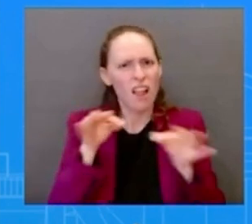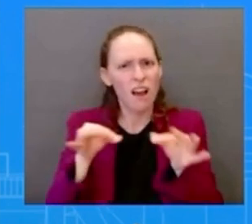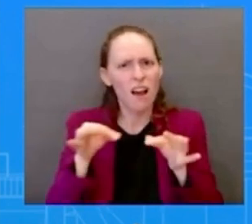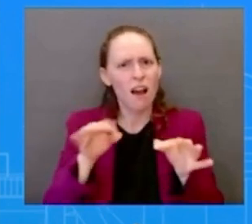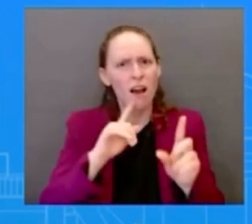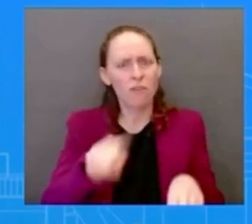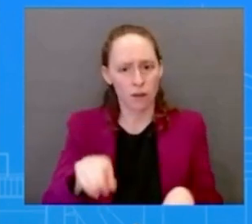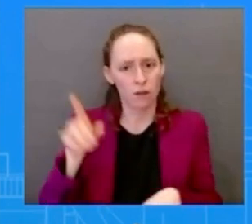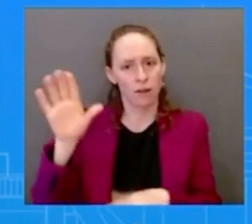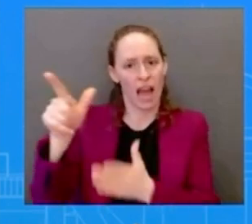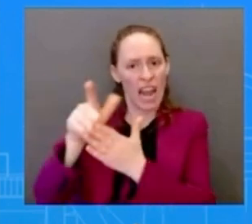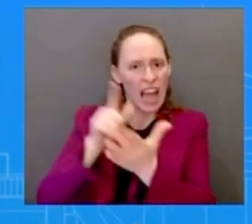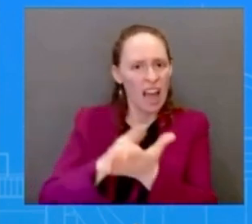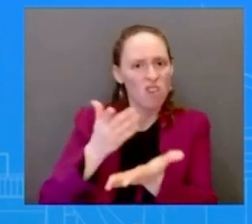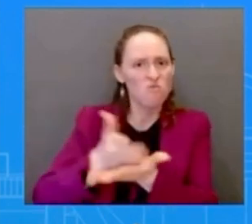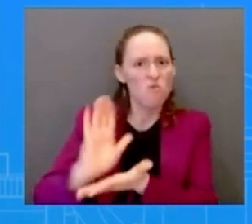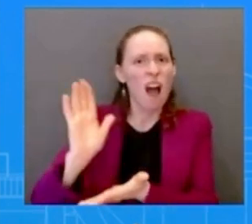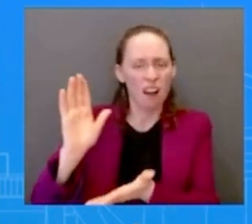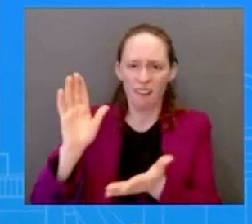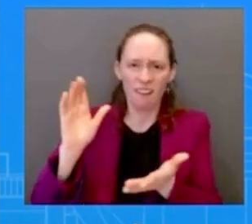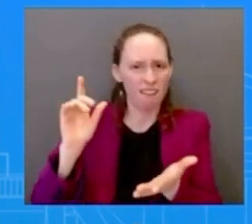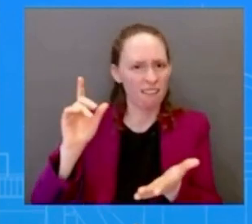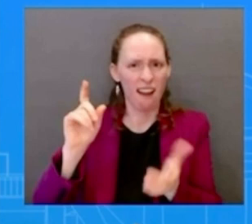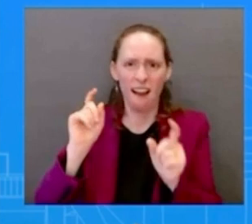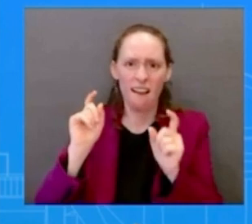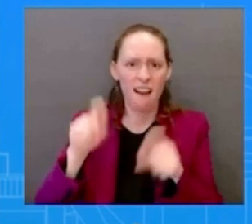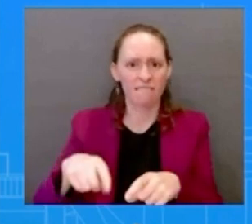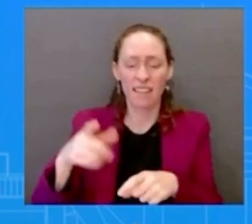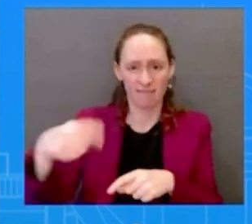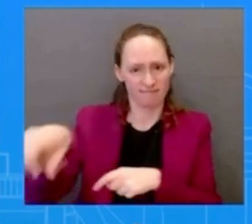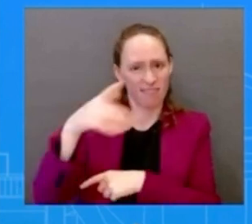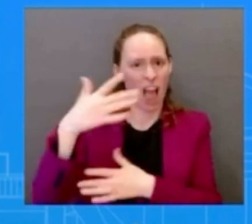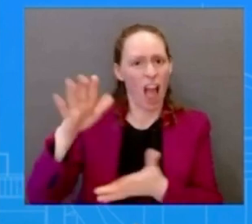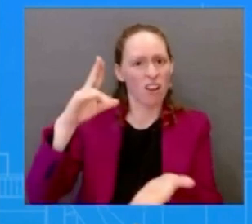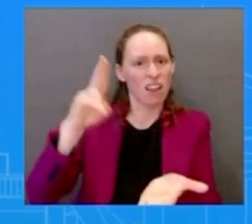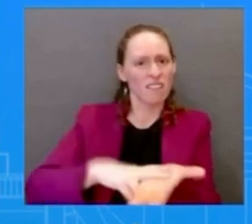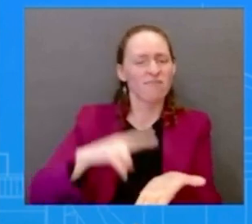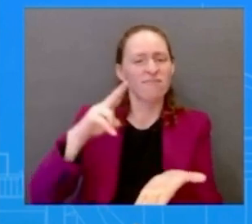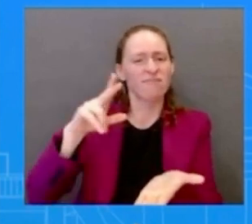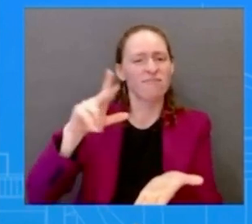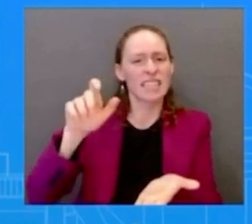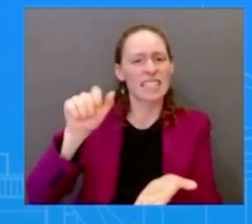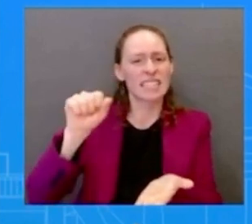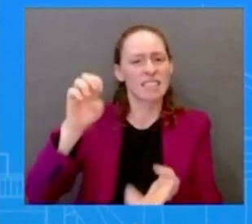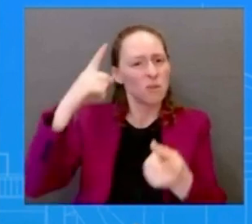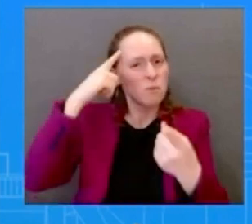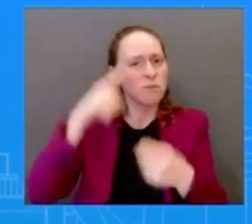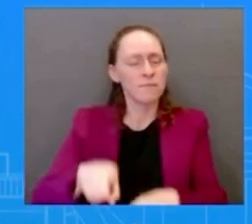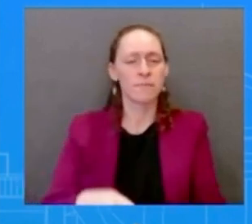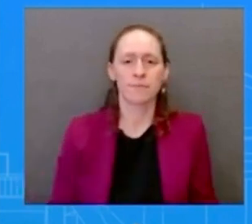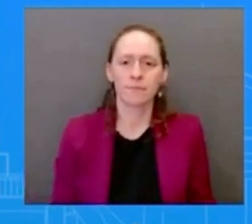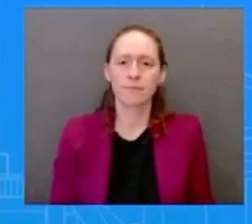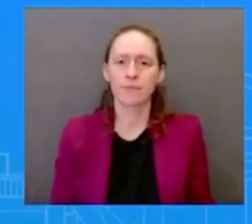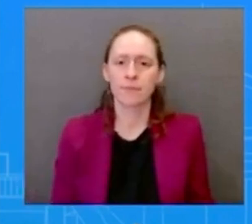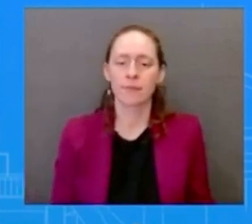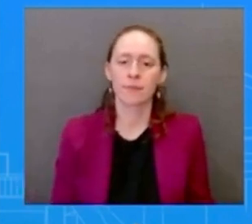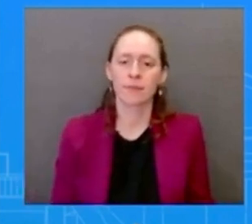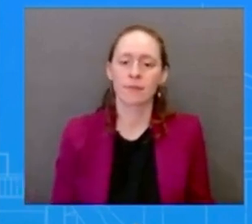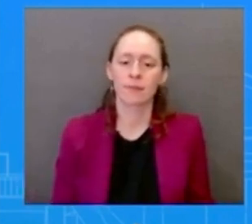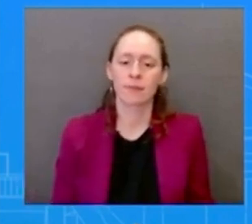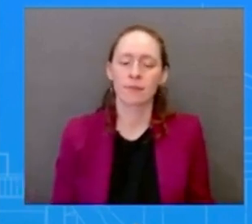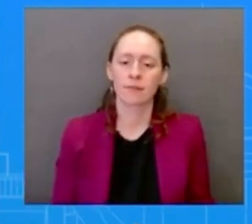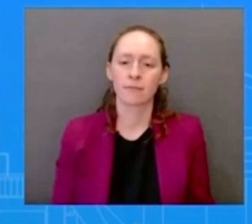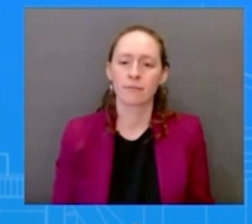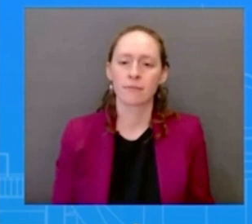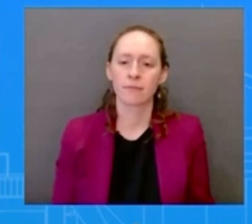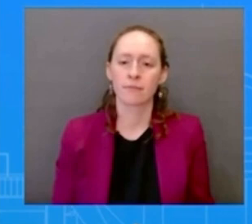right and he the president's going to do what he can under the as the law permits and so again this is a president who's delivered on the most aggressive